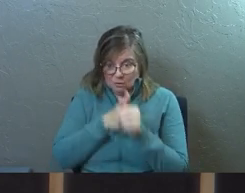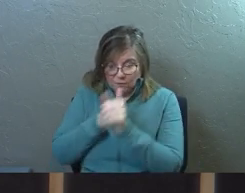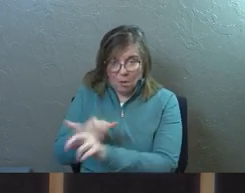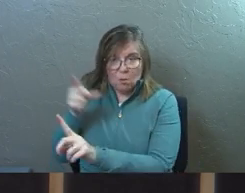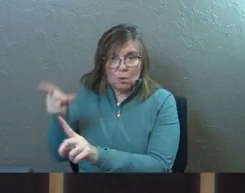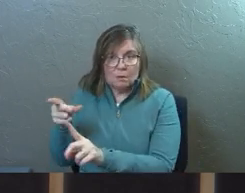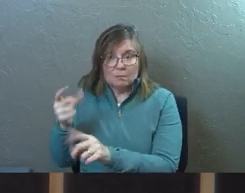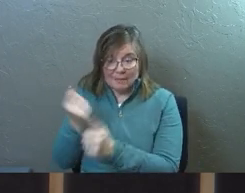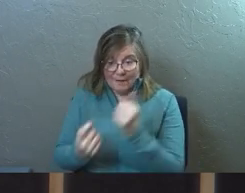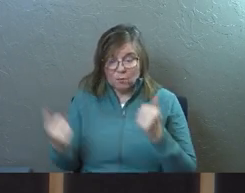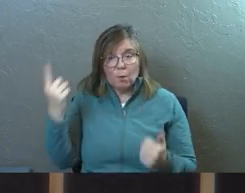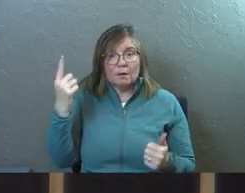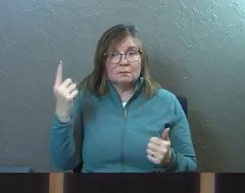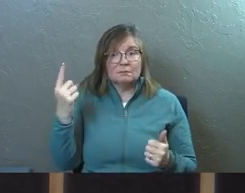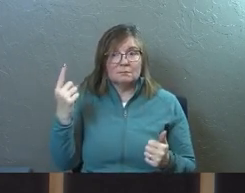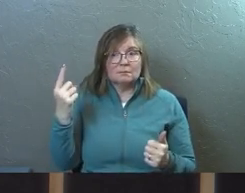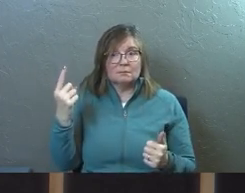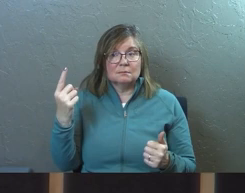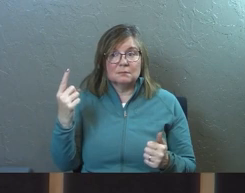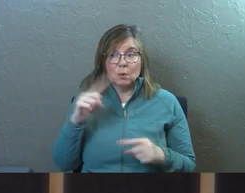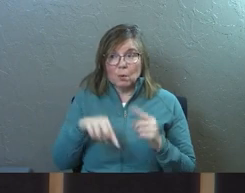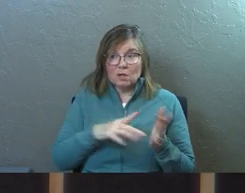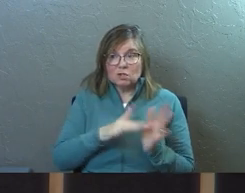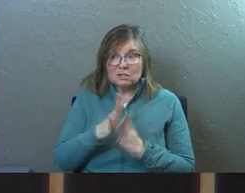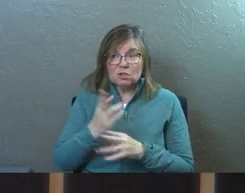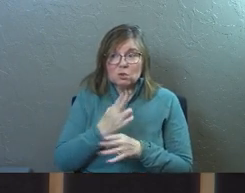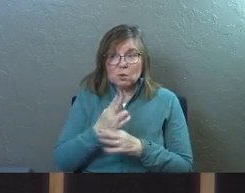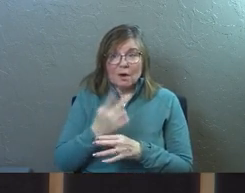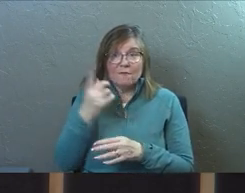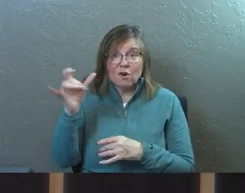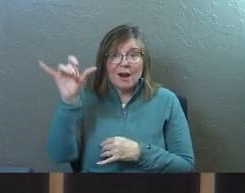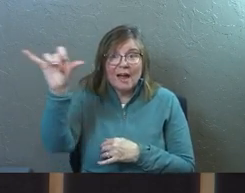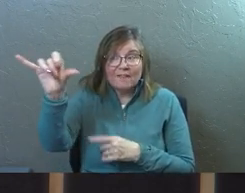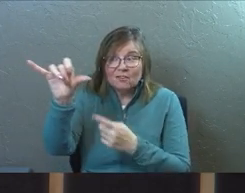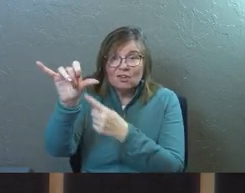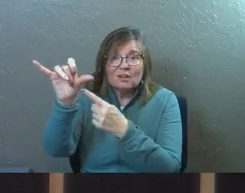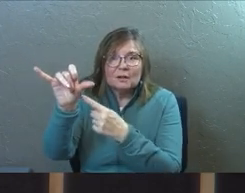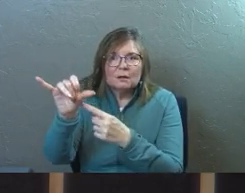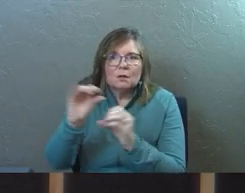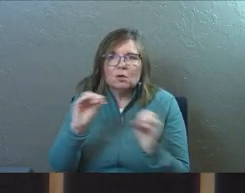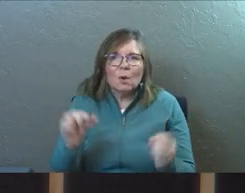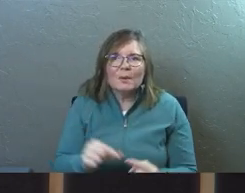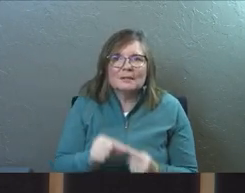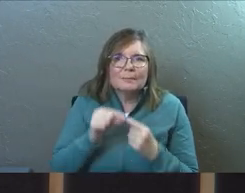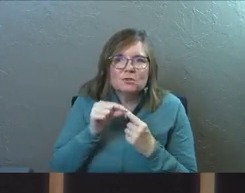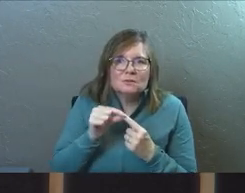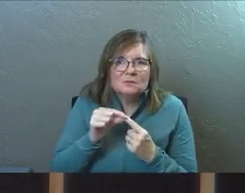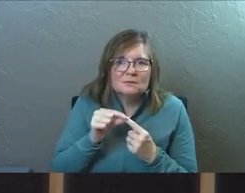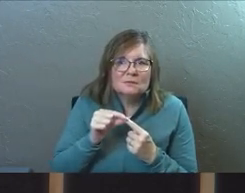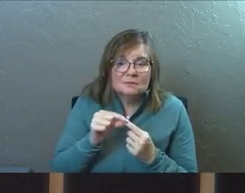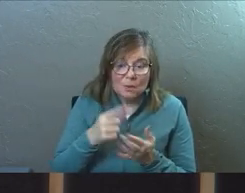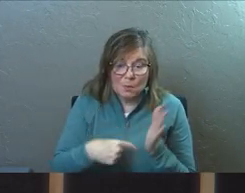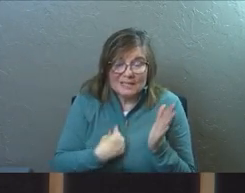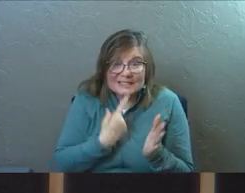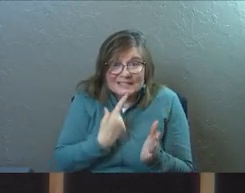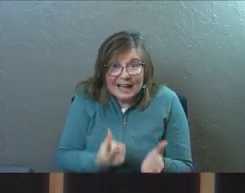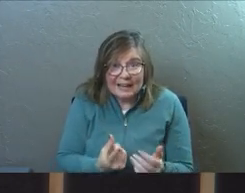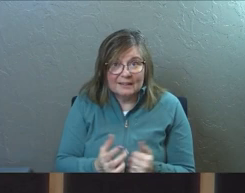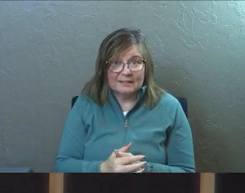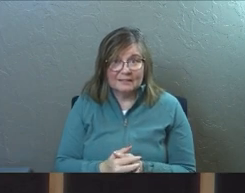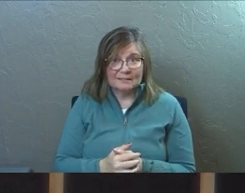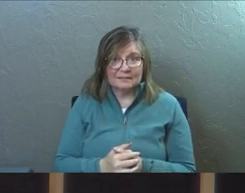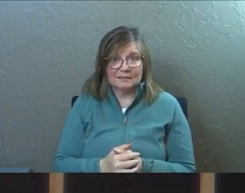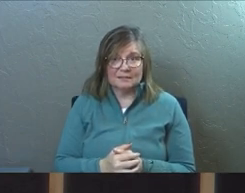That means everybody. When Jesus used the word forever there, he said no exceptions. That's what he's saying.